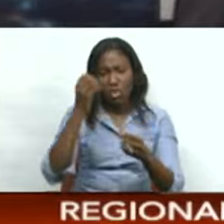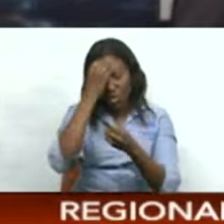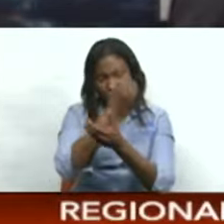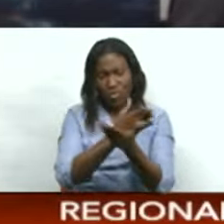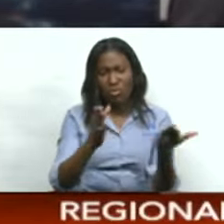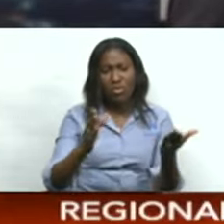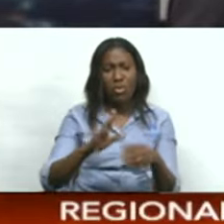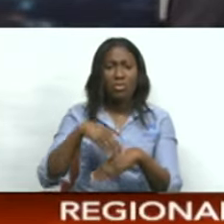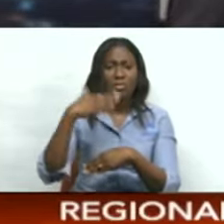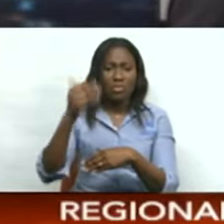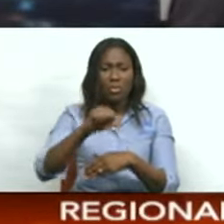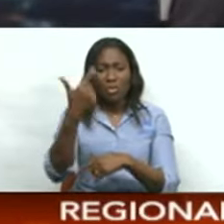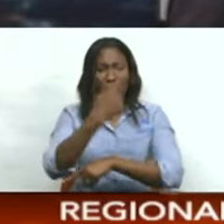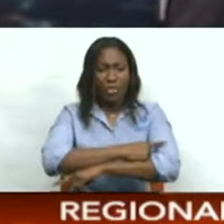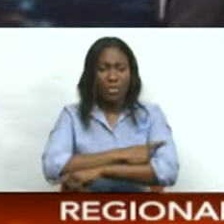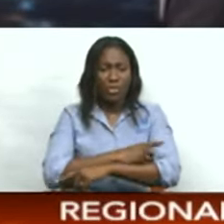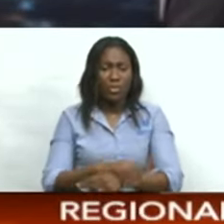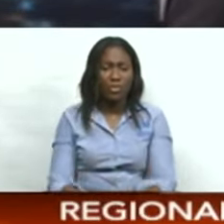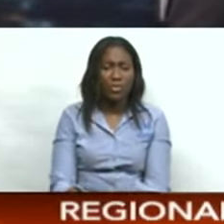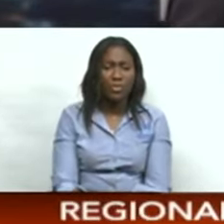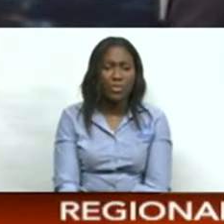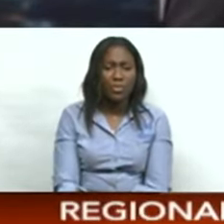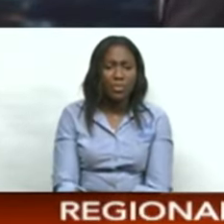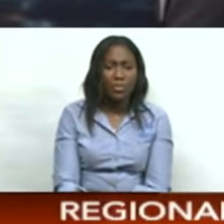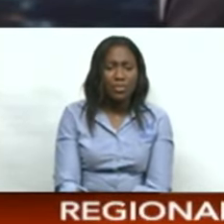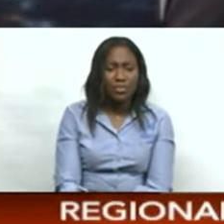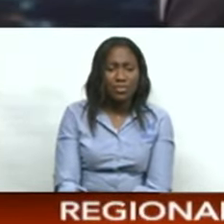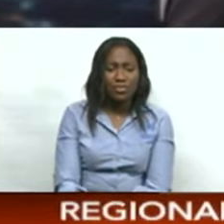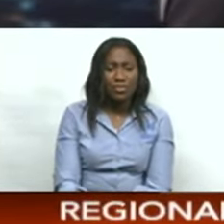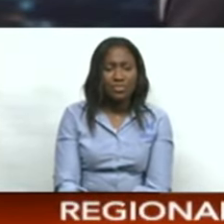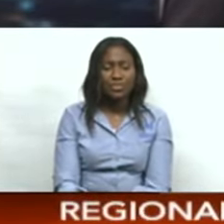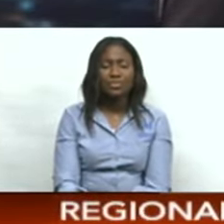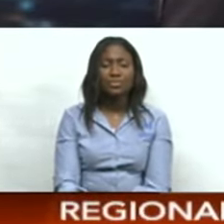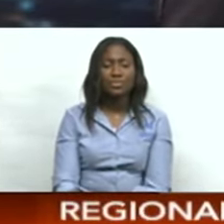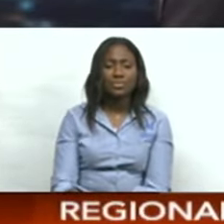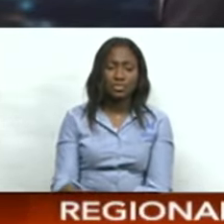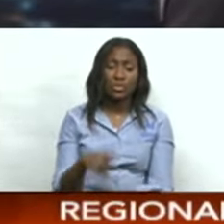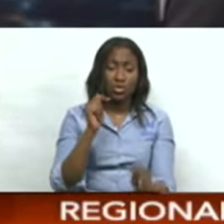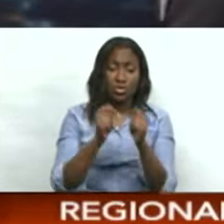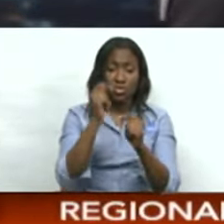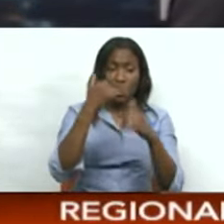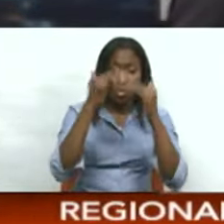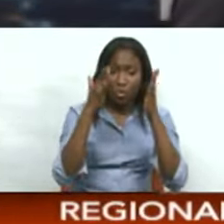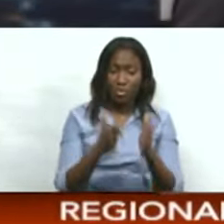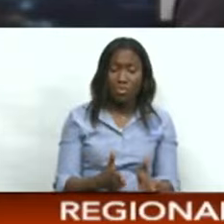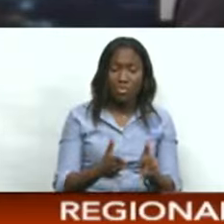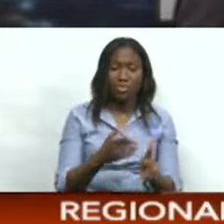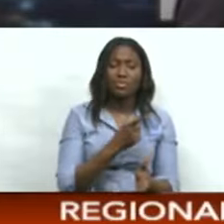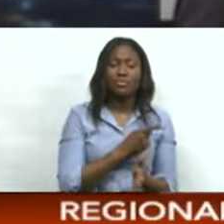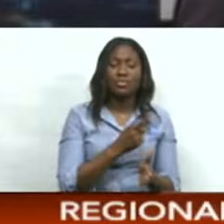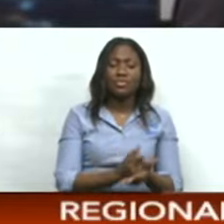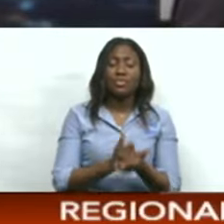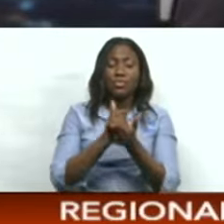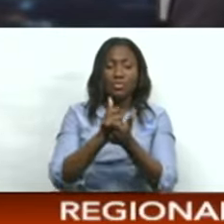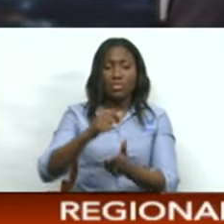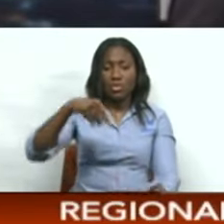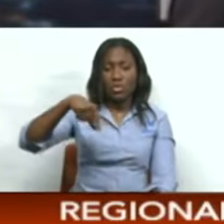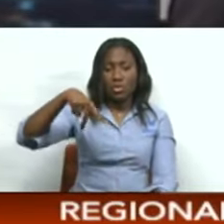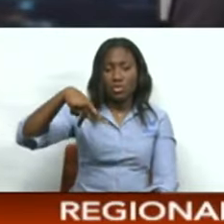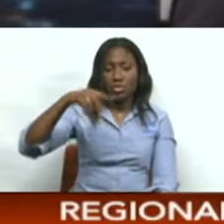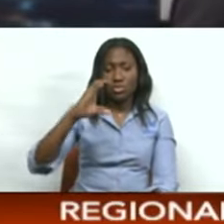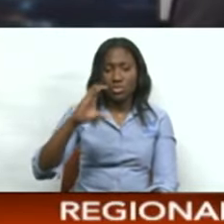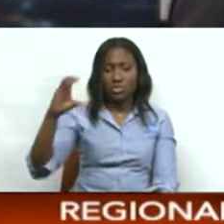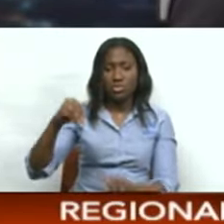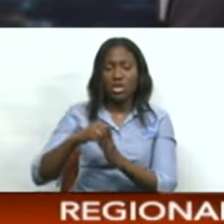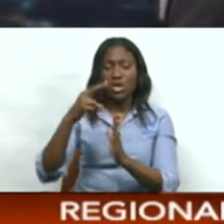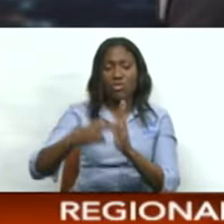bring you all of the developments as they come to hand. The returning Red Force players made the difference for champions Queen's Park in round four of